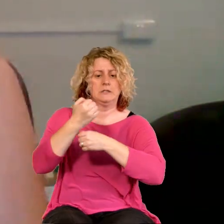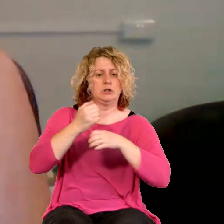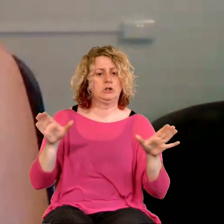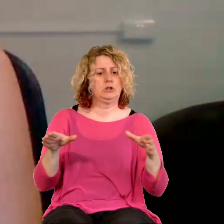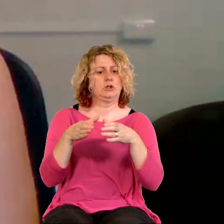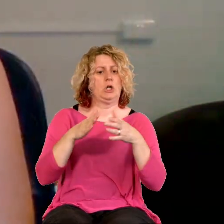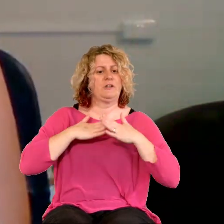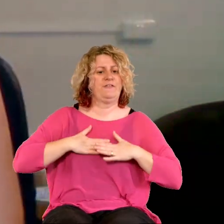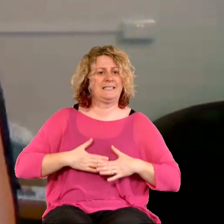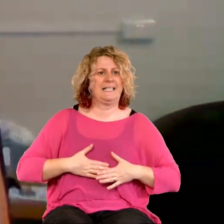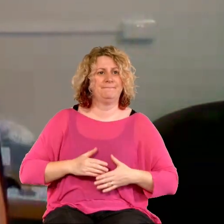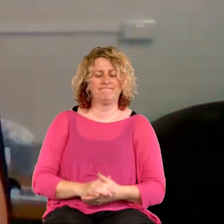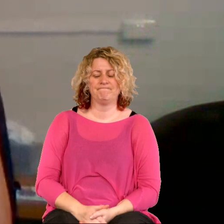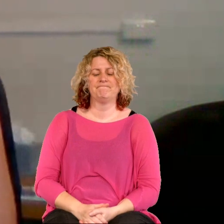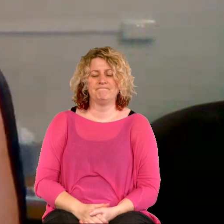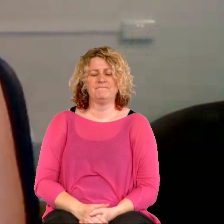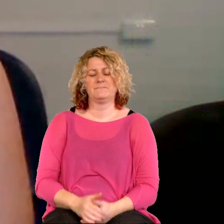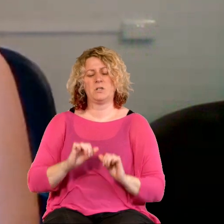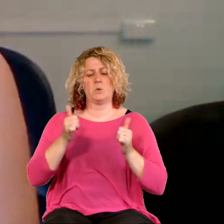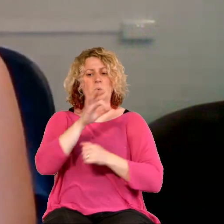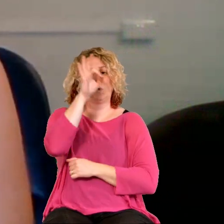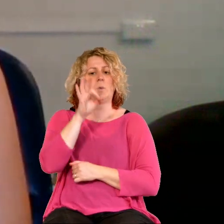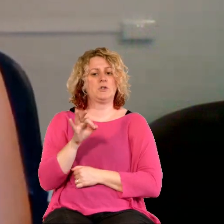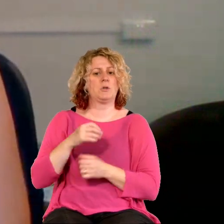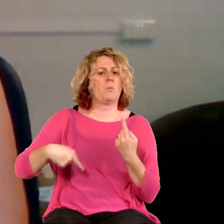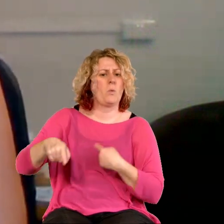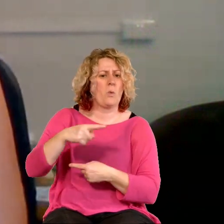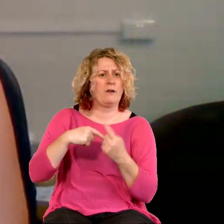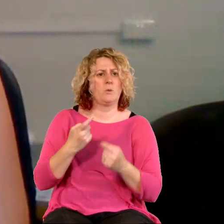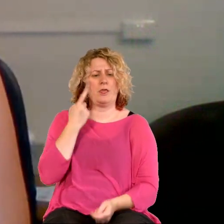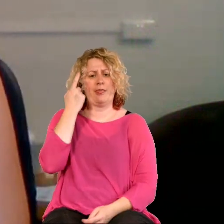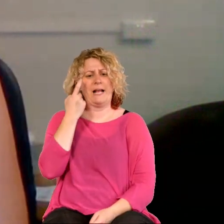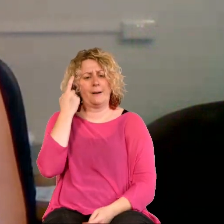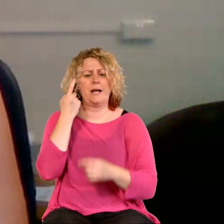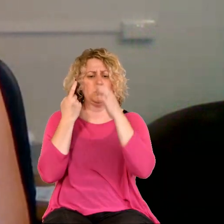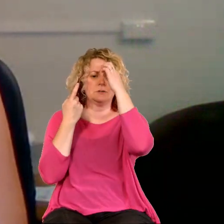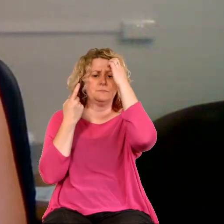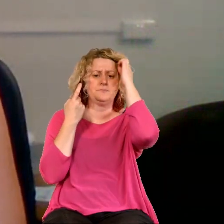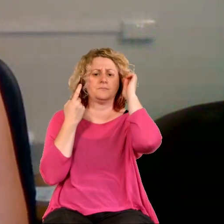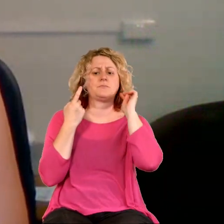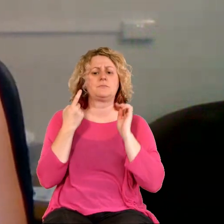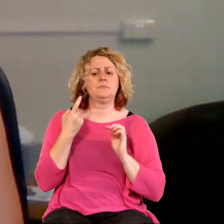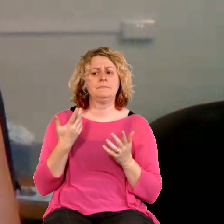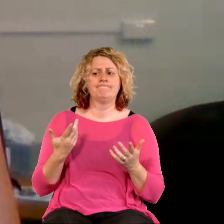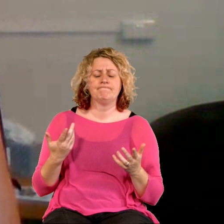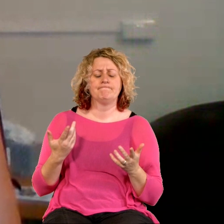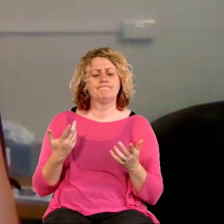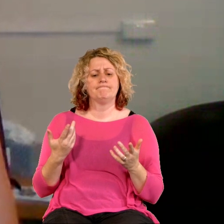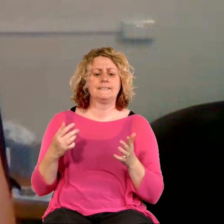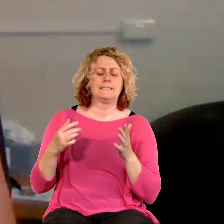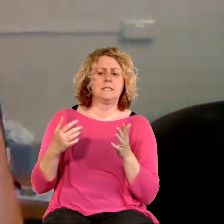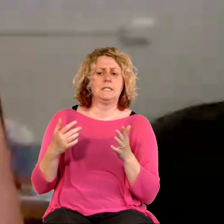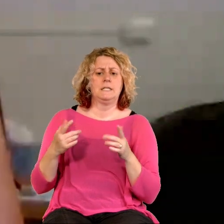Yeah, I think that's a really significant question, isn't it? We're all going to have to be wrestling with. I guess it's slightly different sometimes